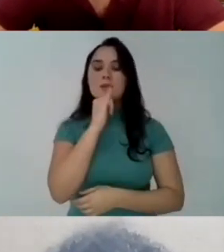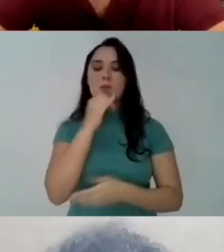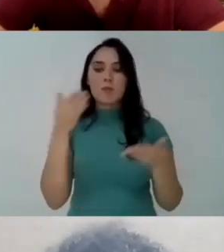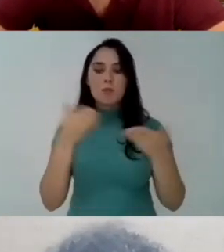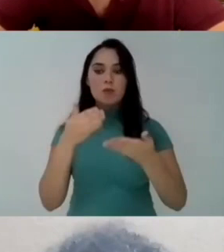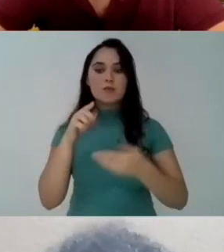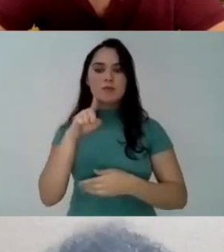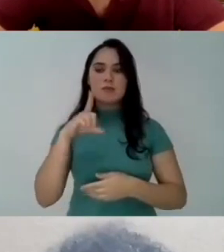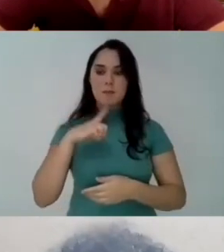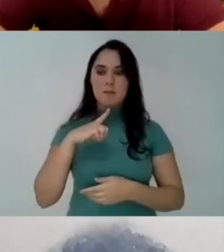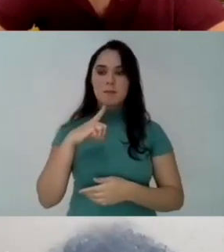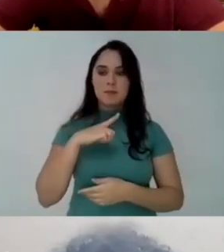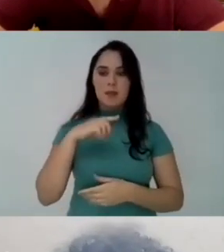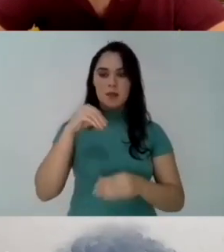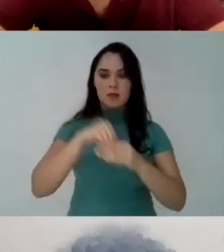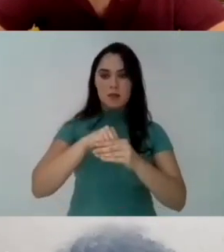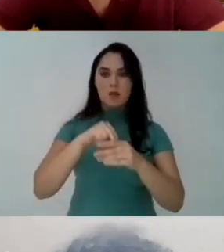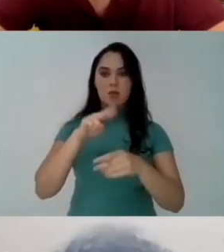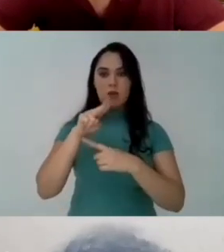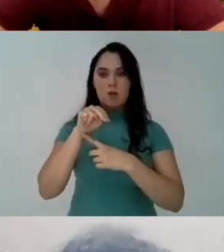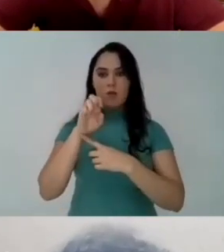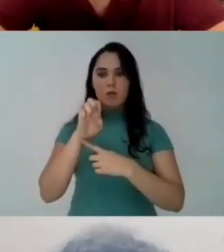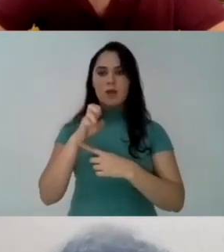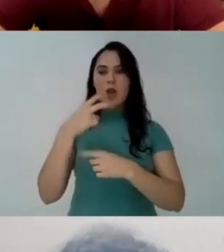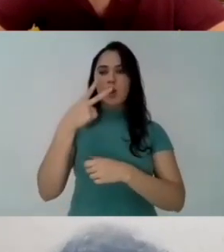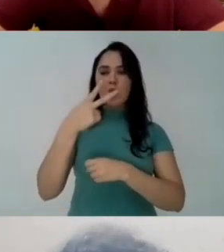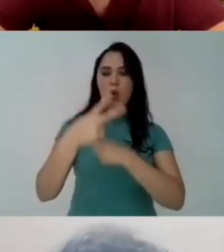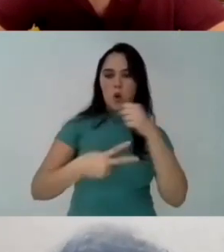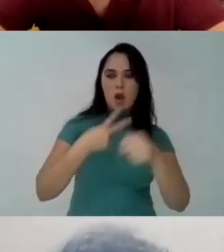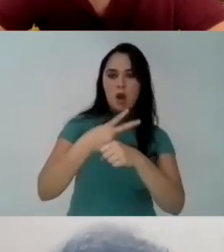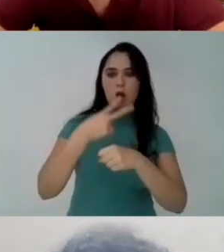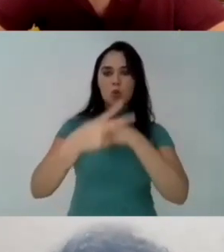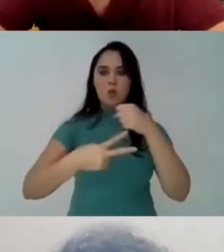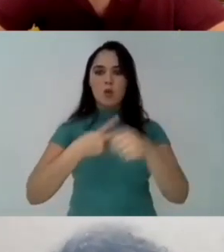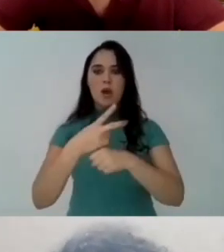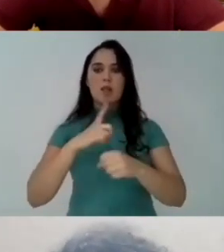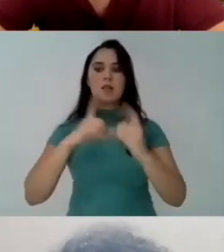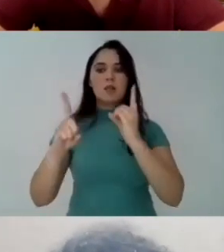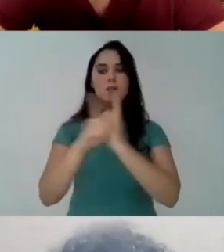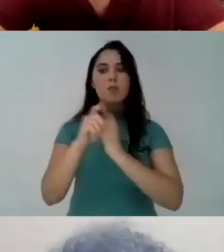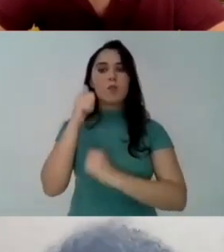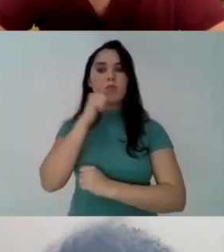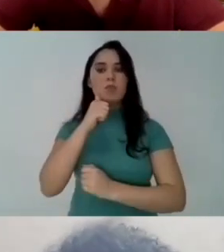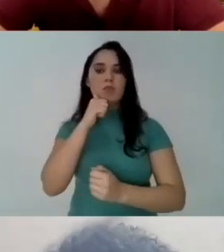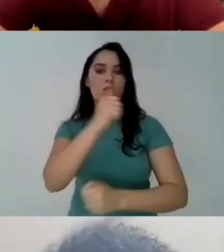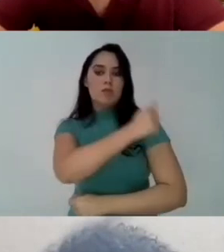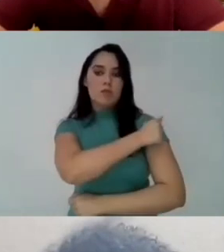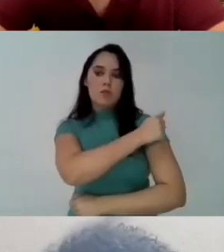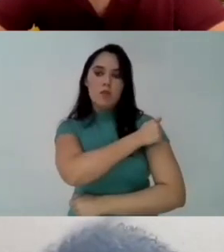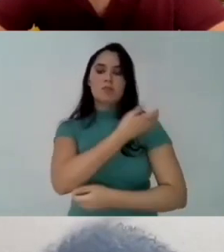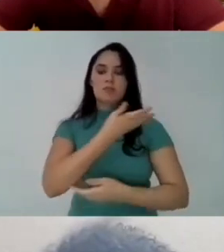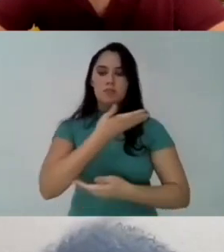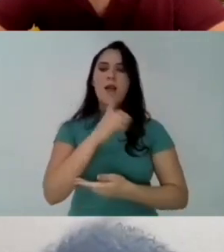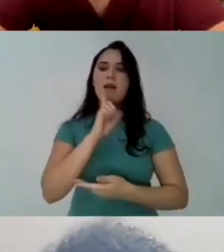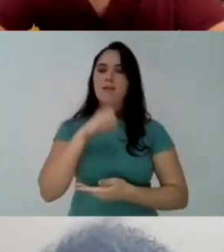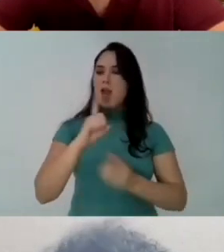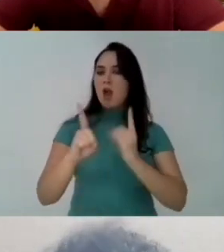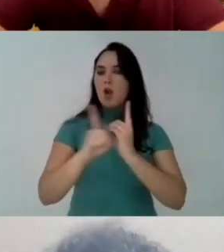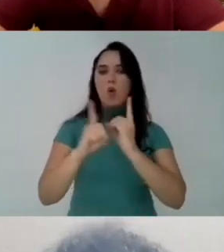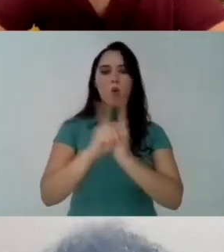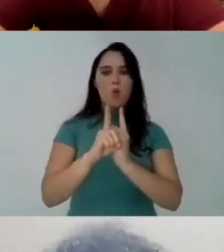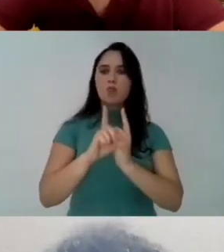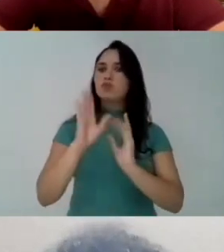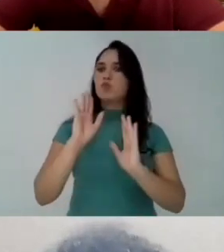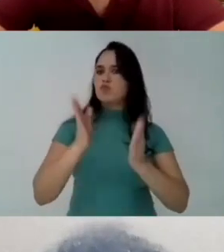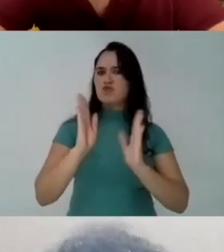of education So we were relevant, we were very important for